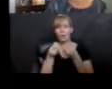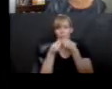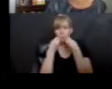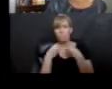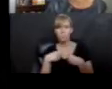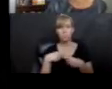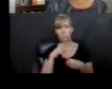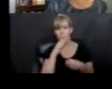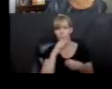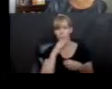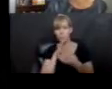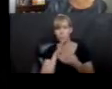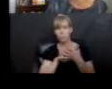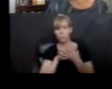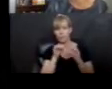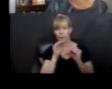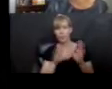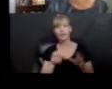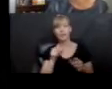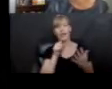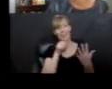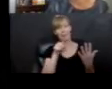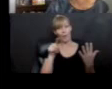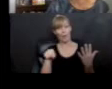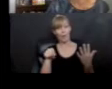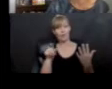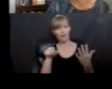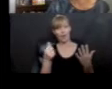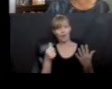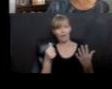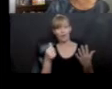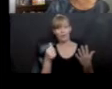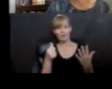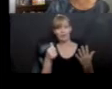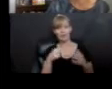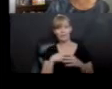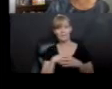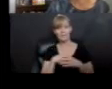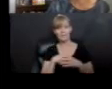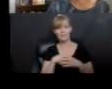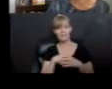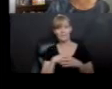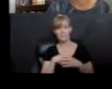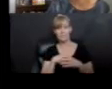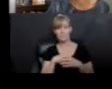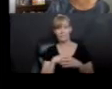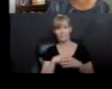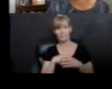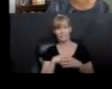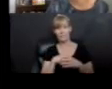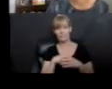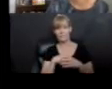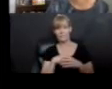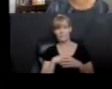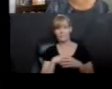words are in the Golden Walks book. Thundered, boom, shrieked, bellowed, stammered, echoed, cried, agreed, sputtered, interrupted, howled, mumbled, growled, roared.